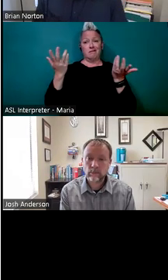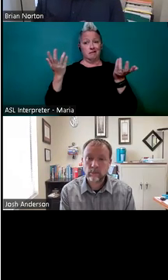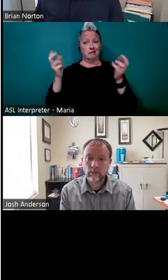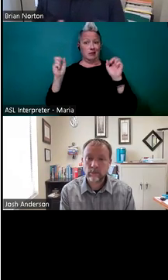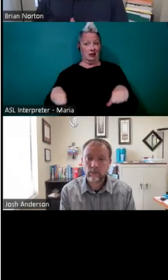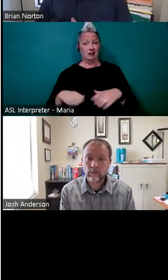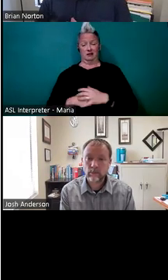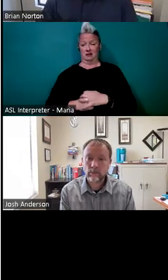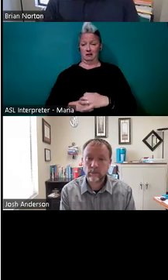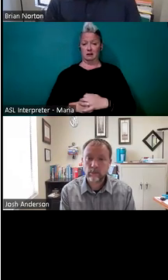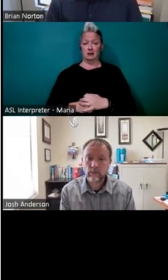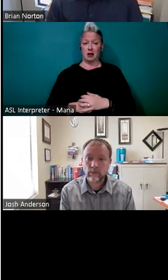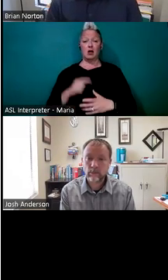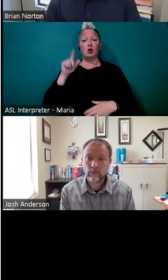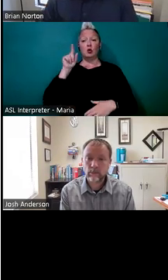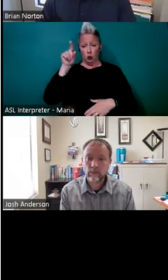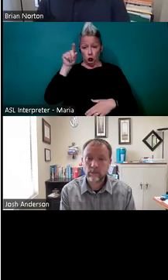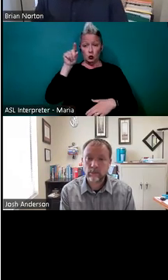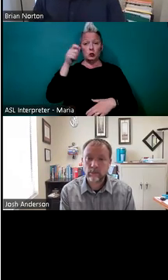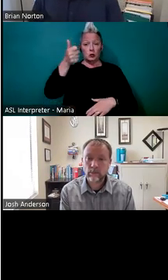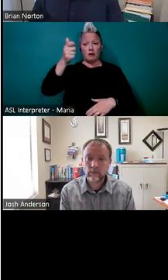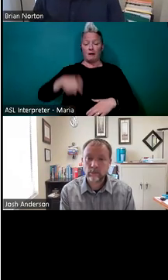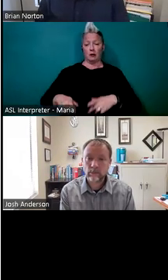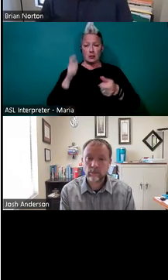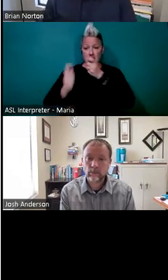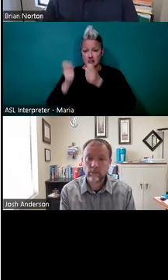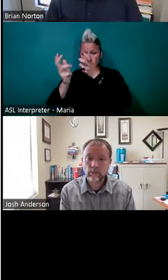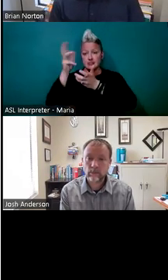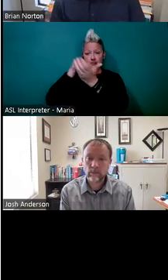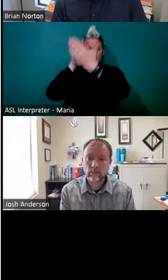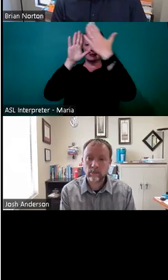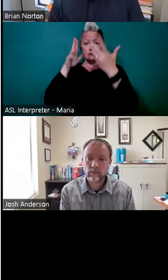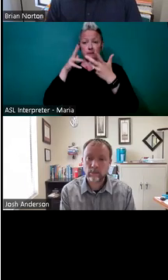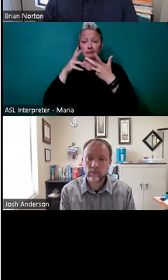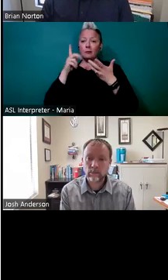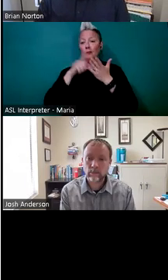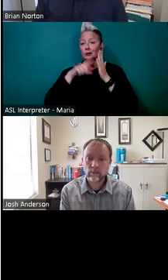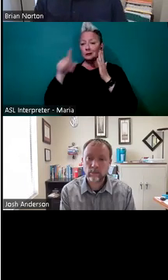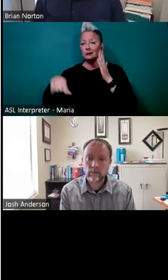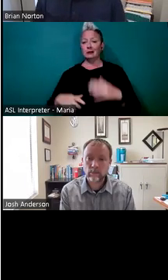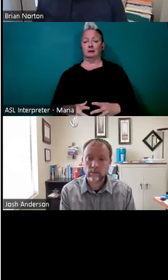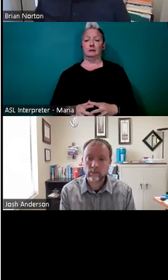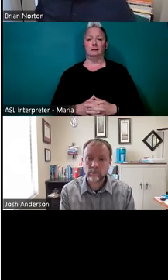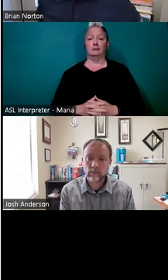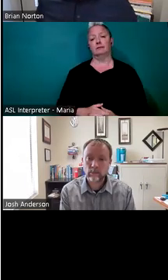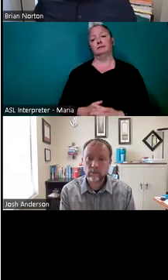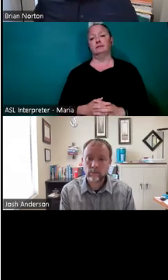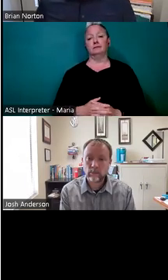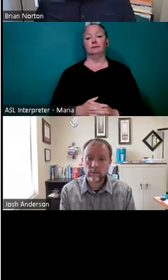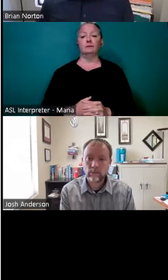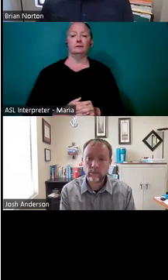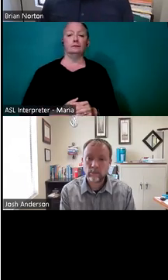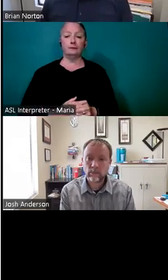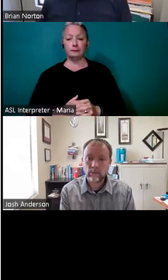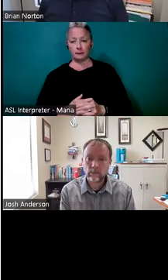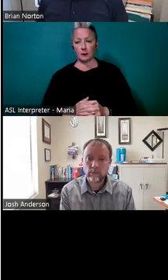and you've got to be able to be nimble again, enough to be able to address some of those issues with them to make sure that you can successfully accommodate that